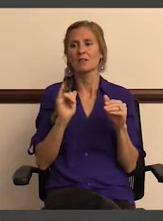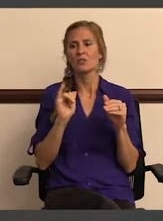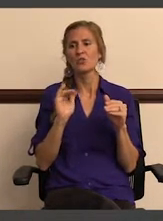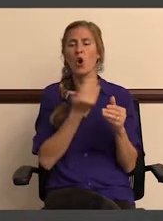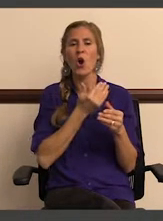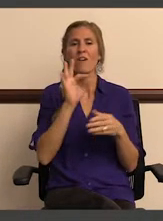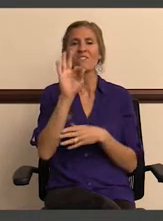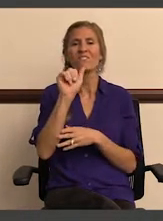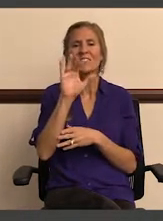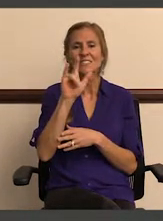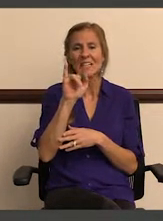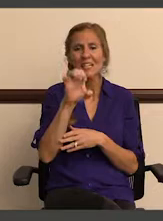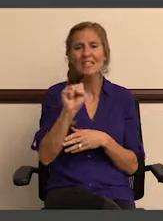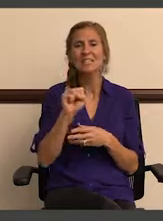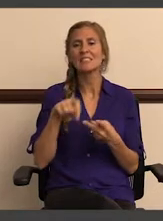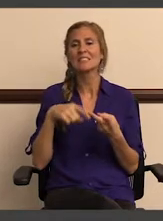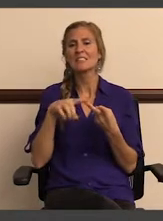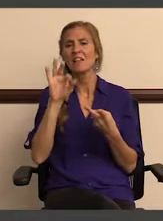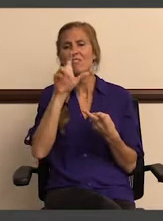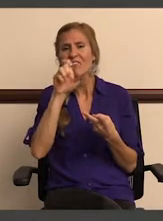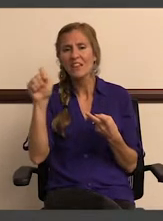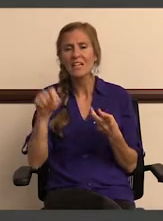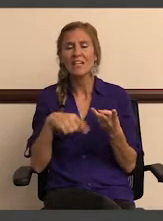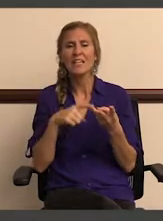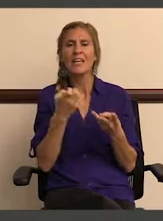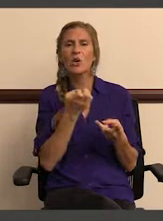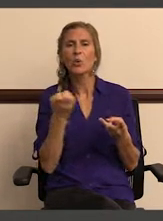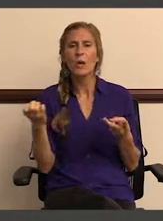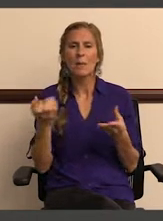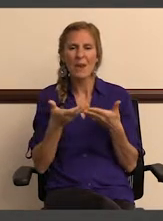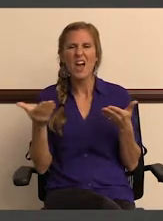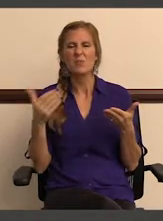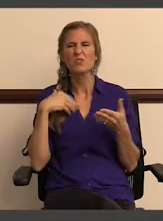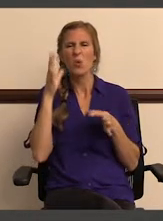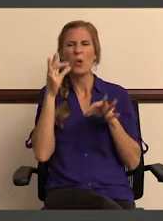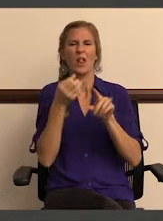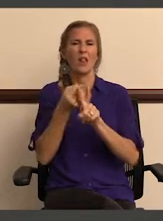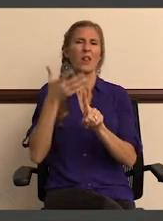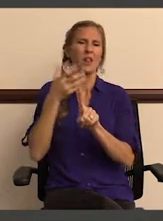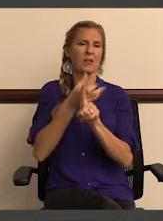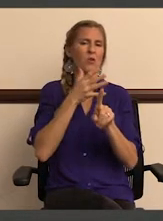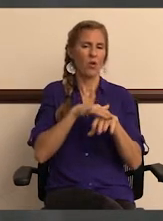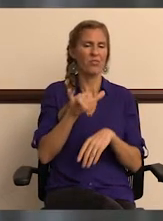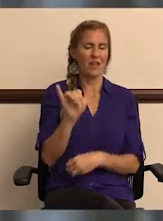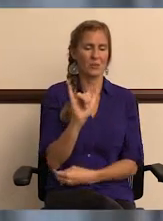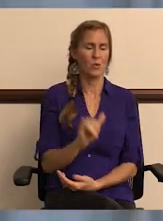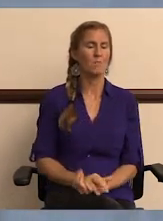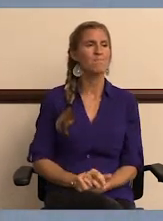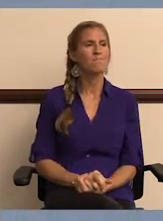the city, and that's our, you know, facilities and our fleet and our equipment items. So we'll get into all of that as well.